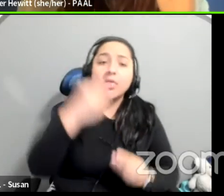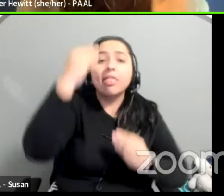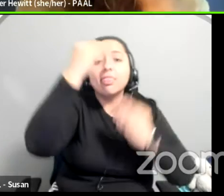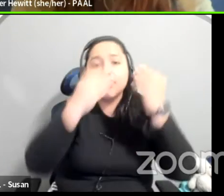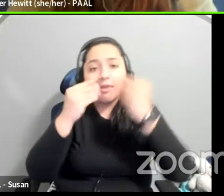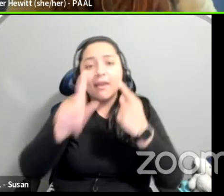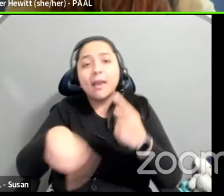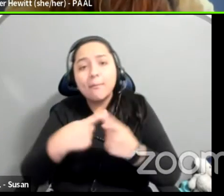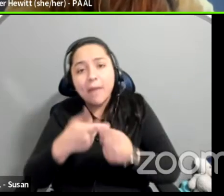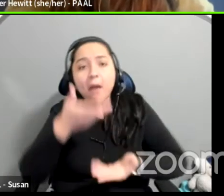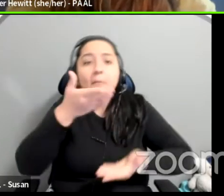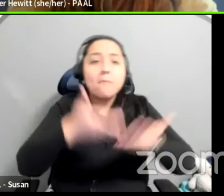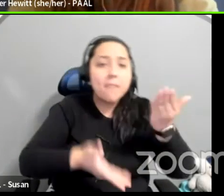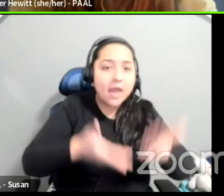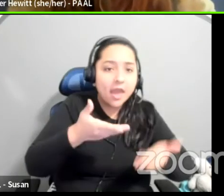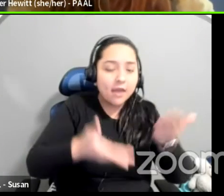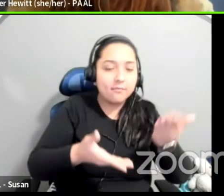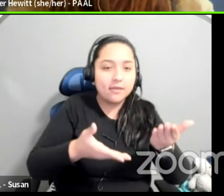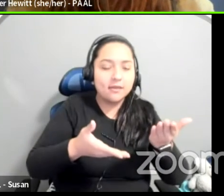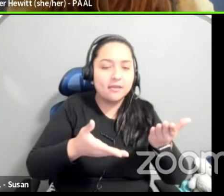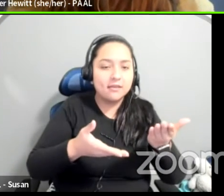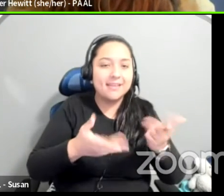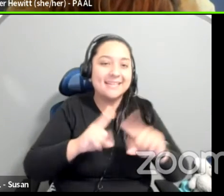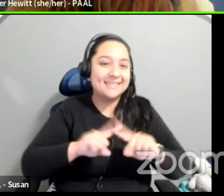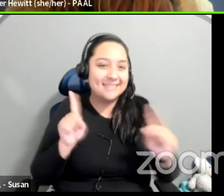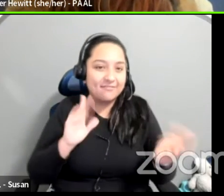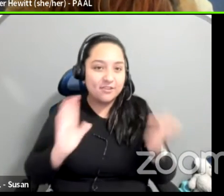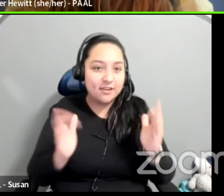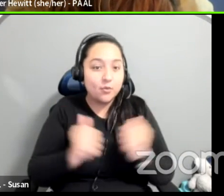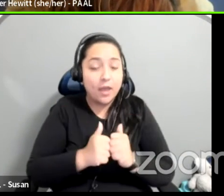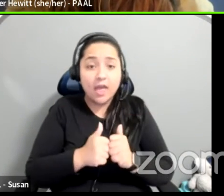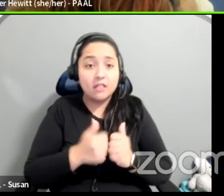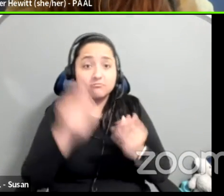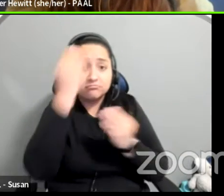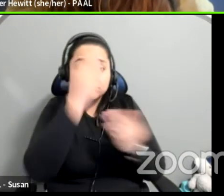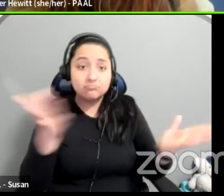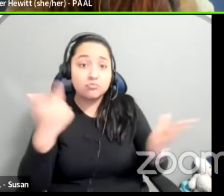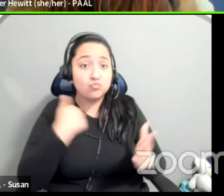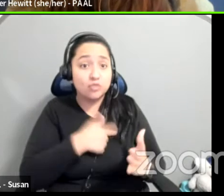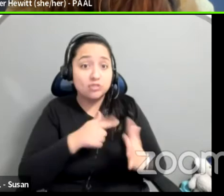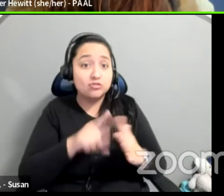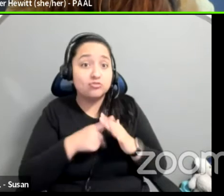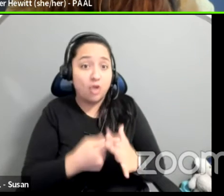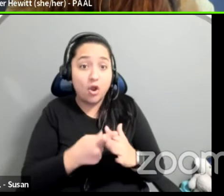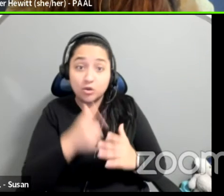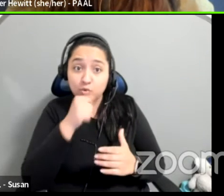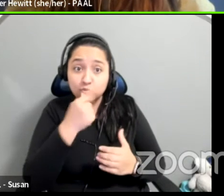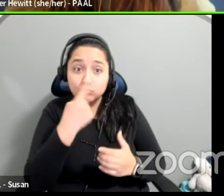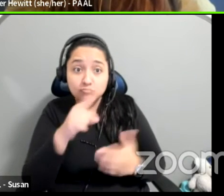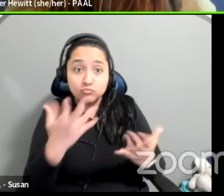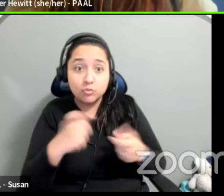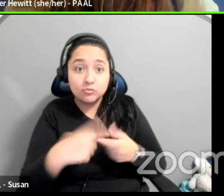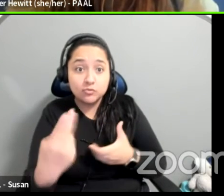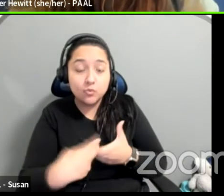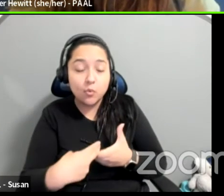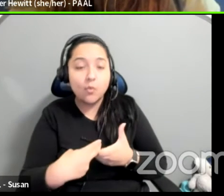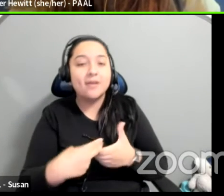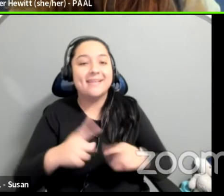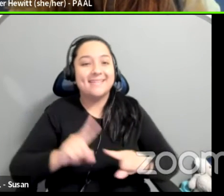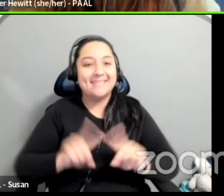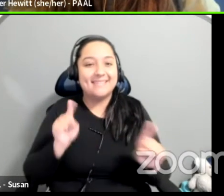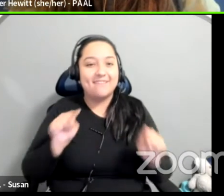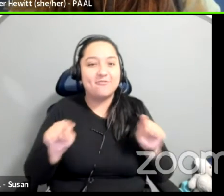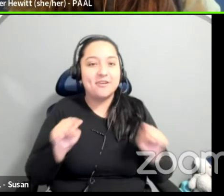out there and say, we're getting started. Who wants to join? And everyone who produces knows that that is a different ask entirely.